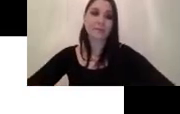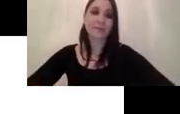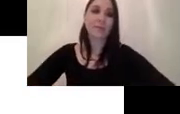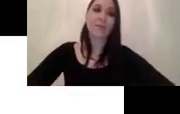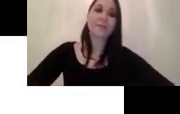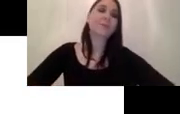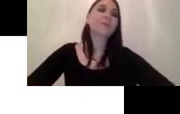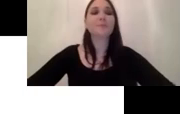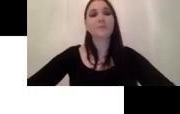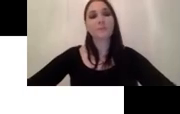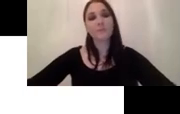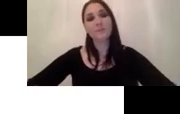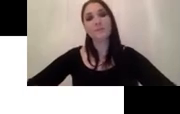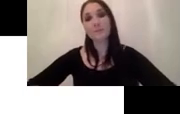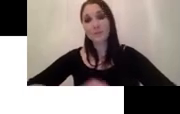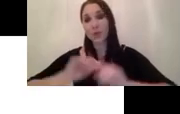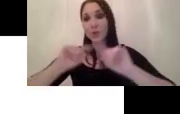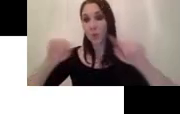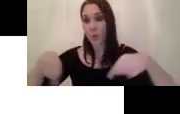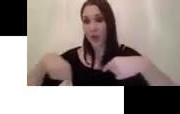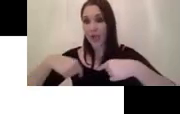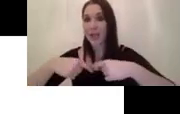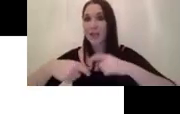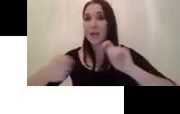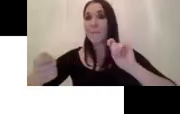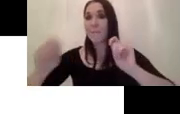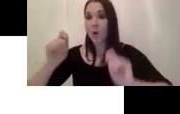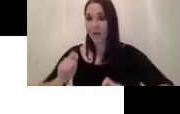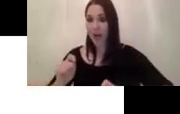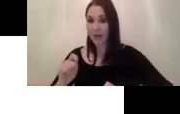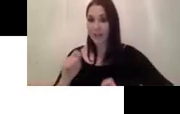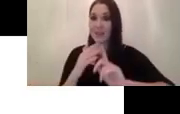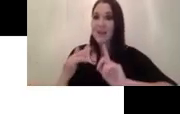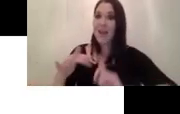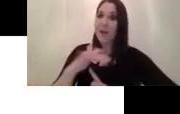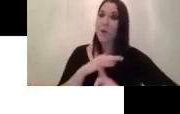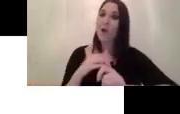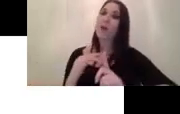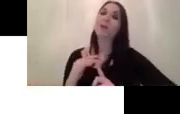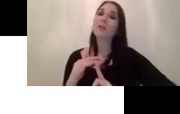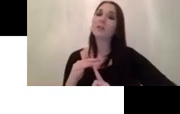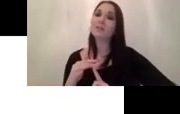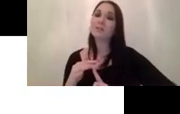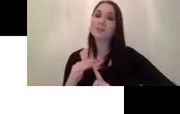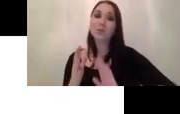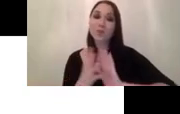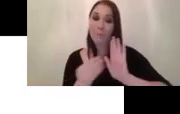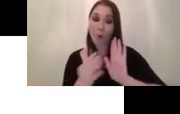we uh modify the the method the networks to the models to